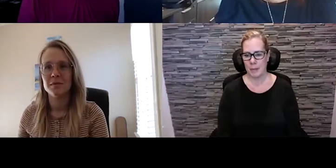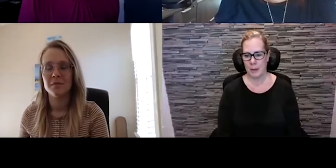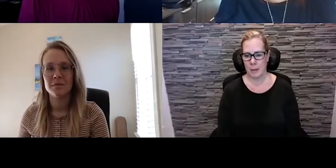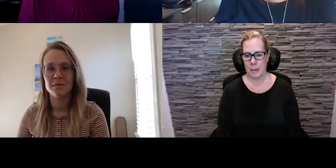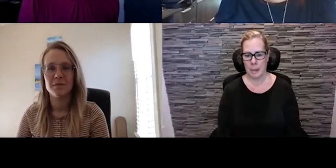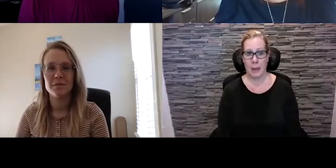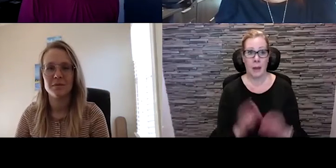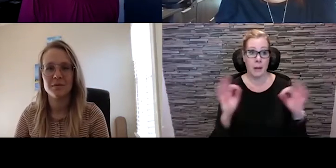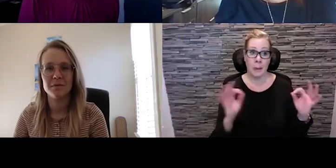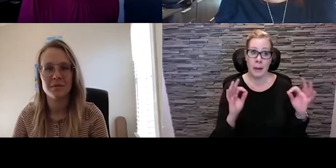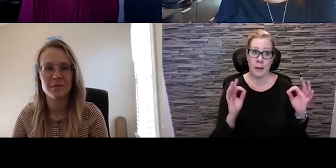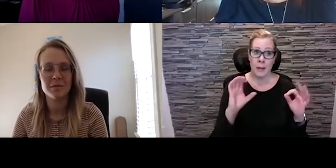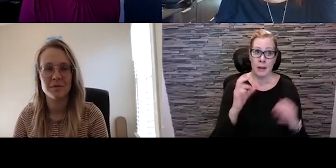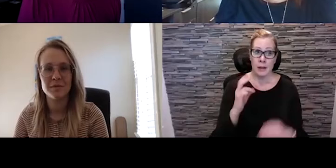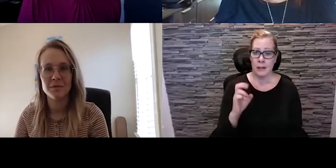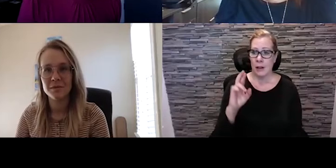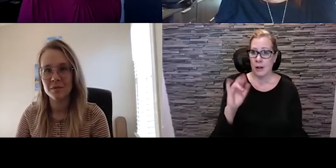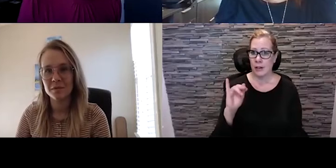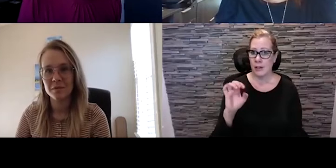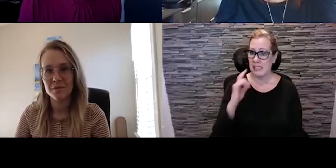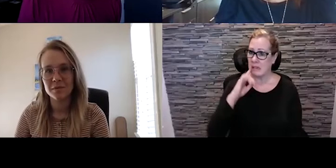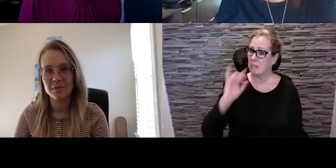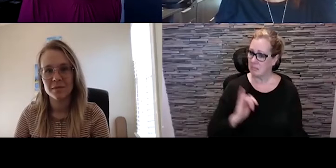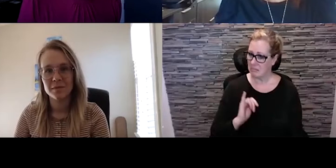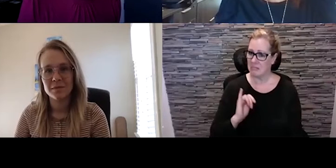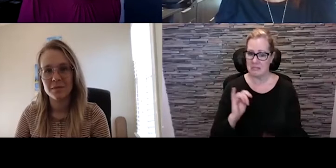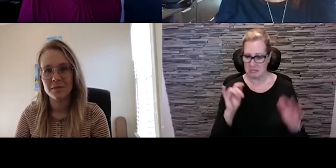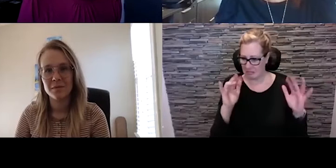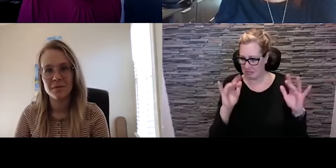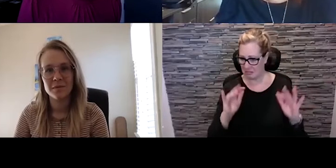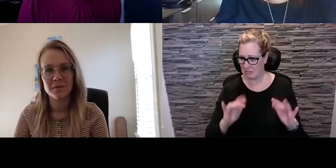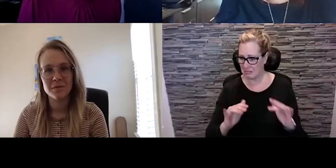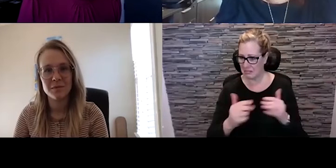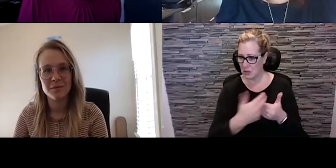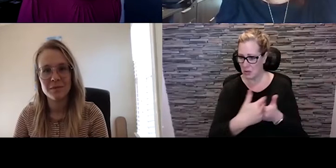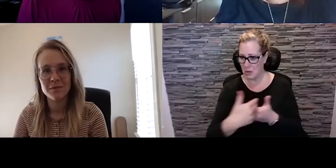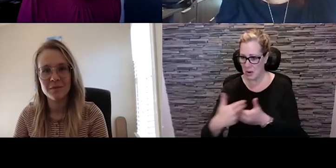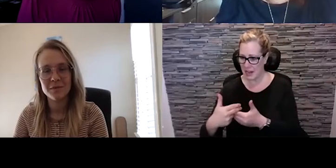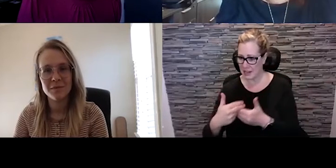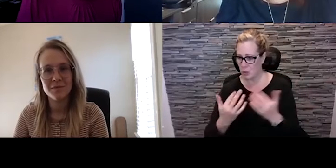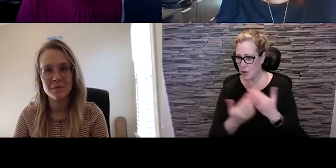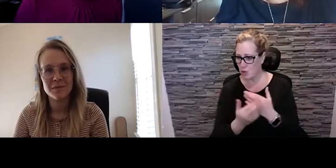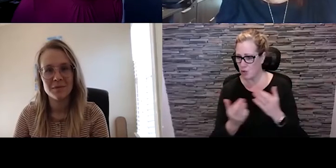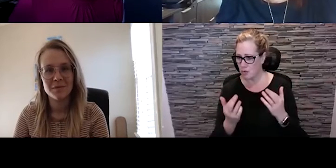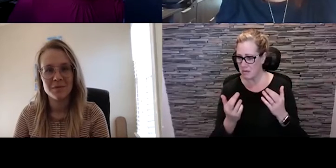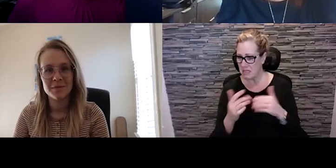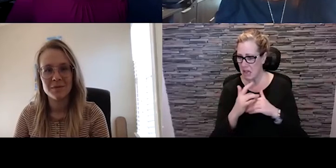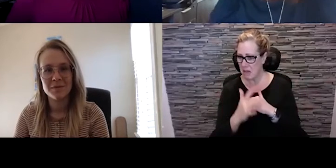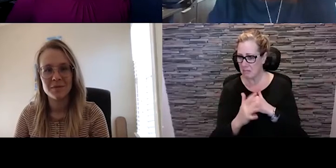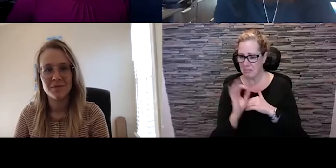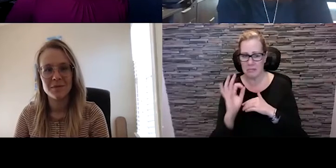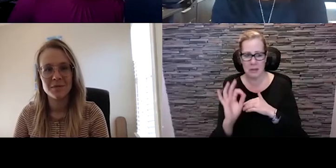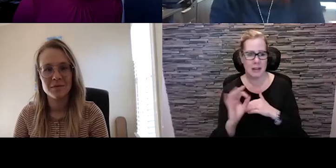All right, it looks like we've got the vast majority of everybody in from the waiting room. Thanks so much for joining us.